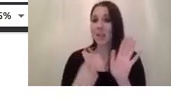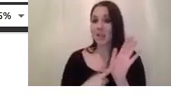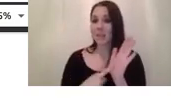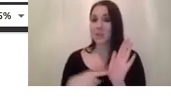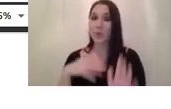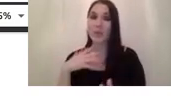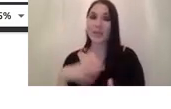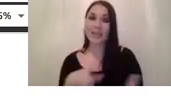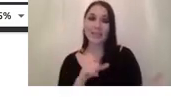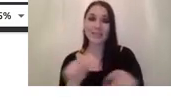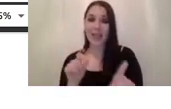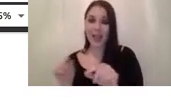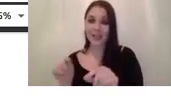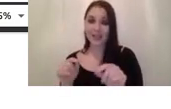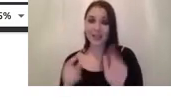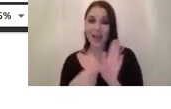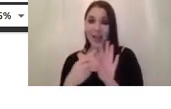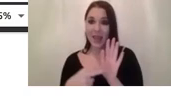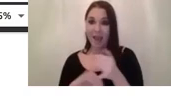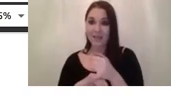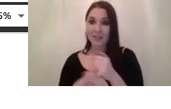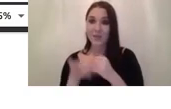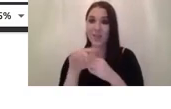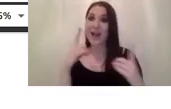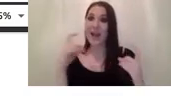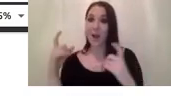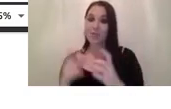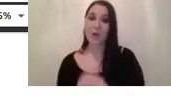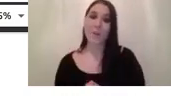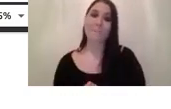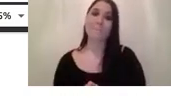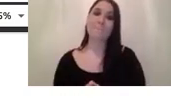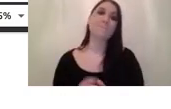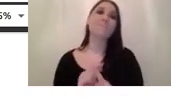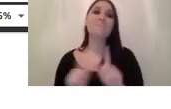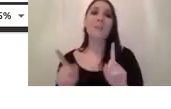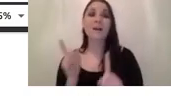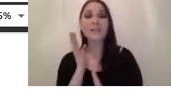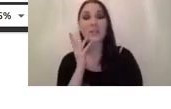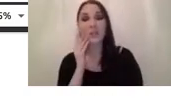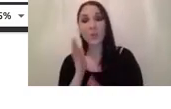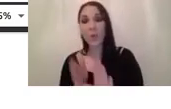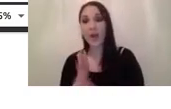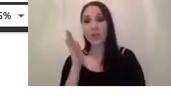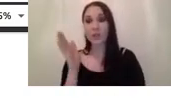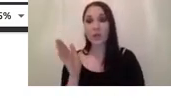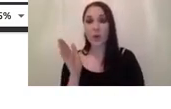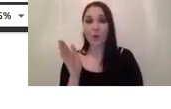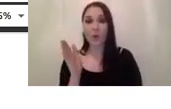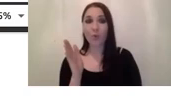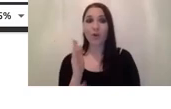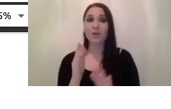select a lens for that camera but uh when you go to the to the data sheets to the specs of that lens